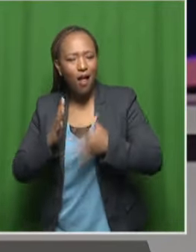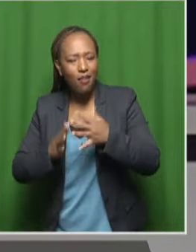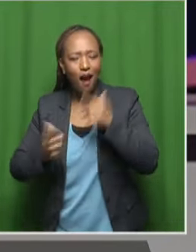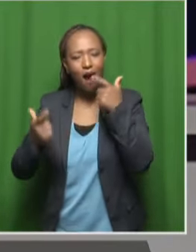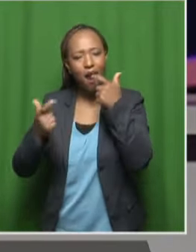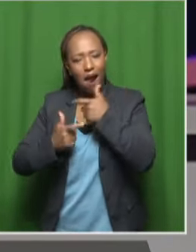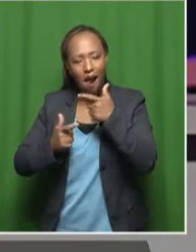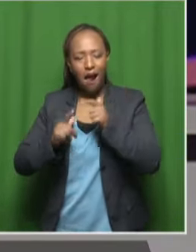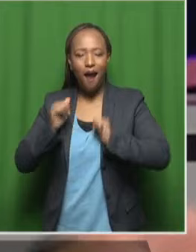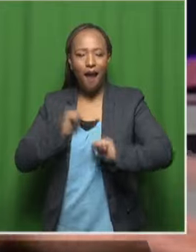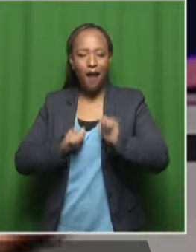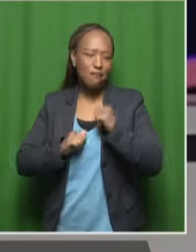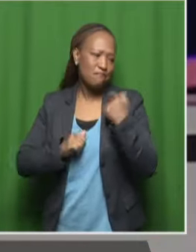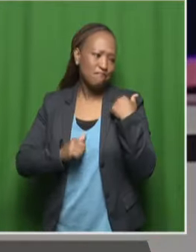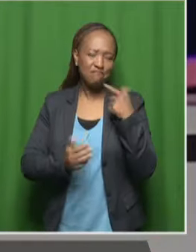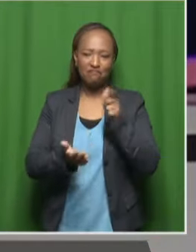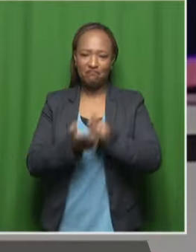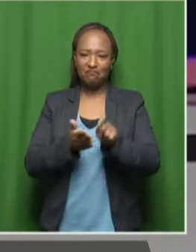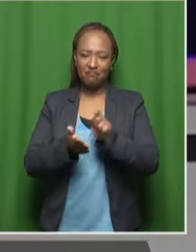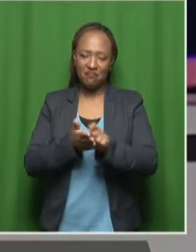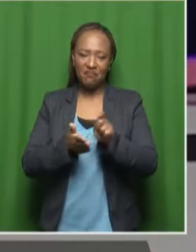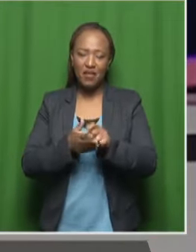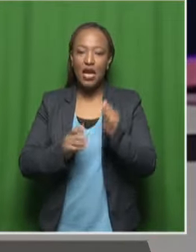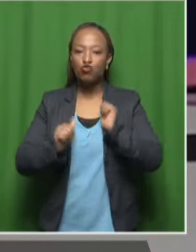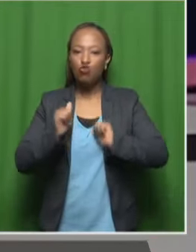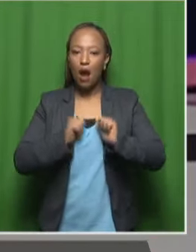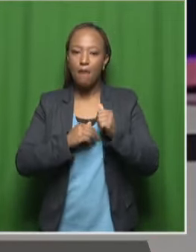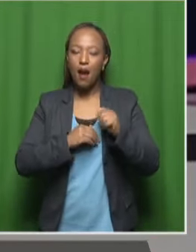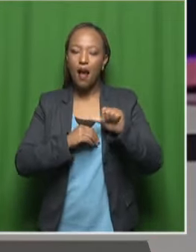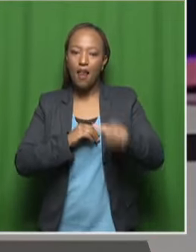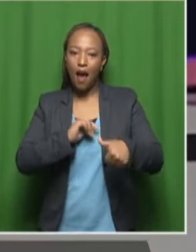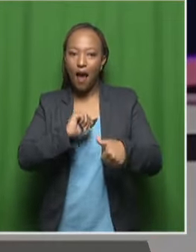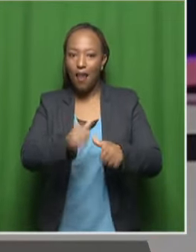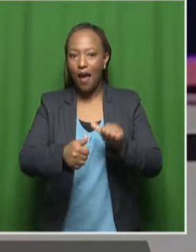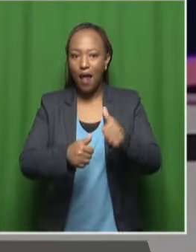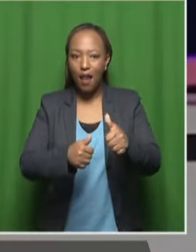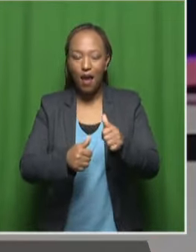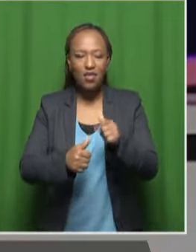I was writing a serious drama and it turned out to be really, really funny.